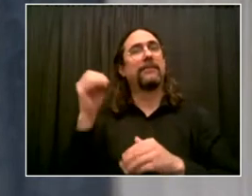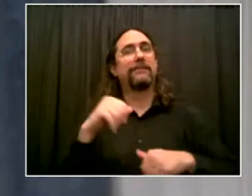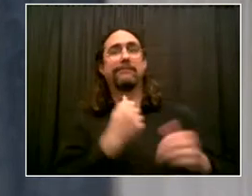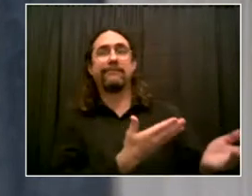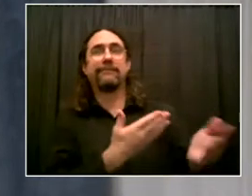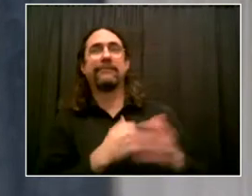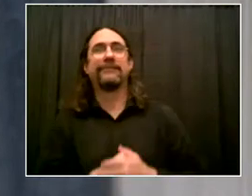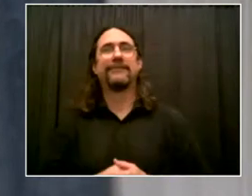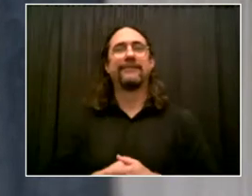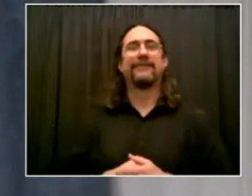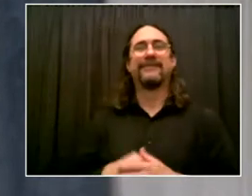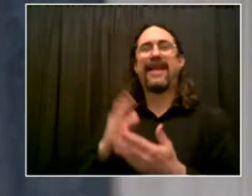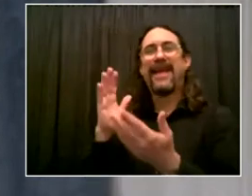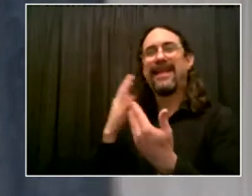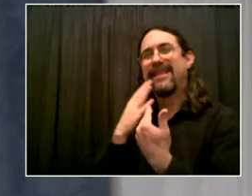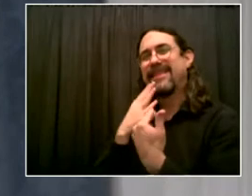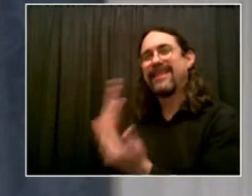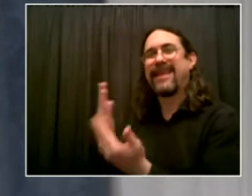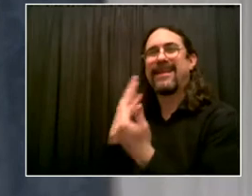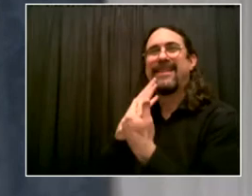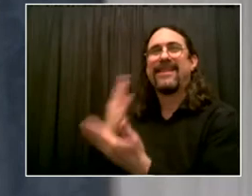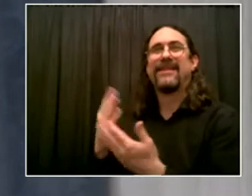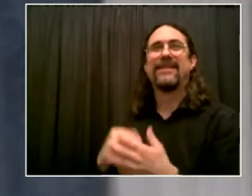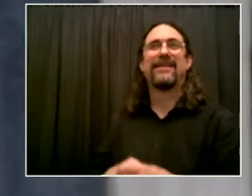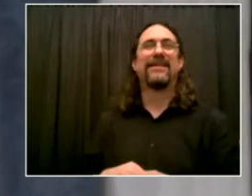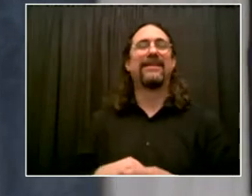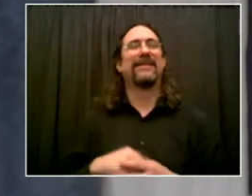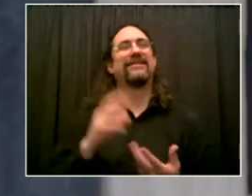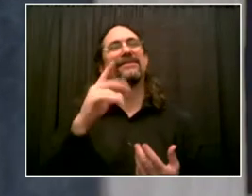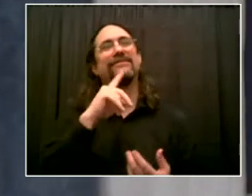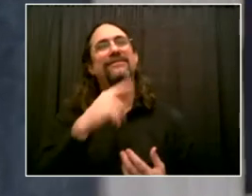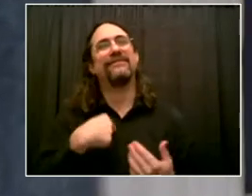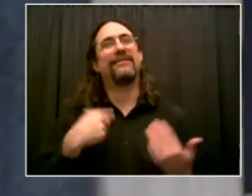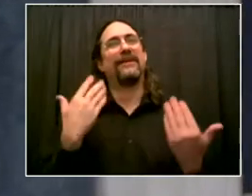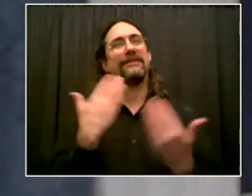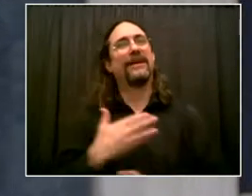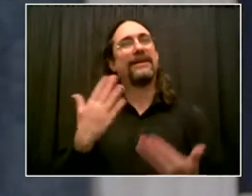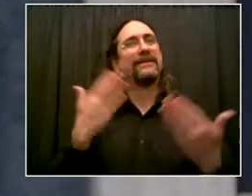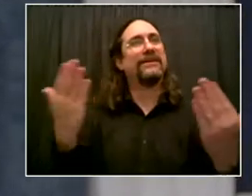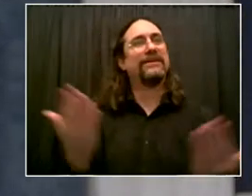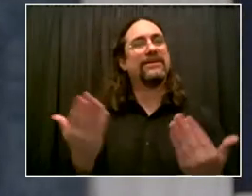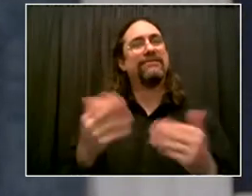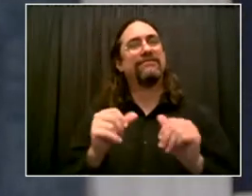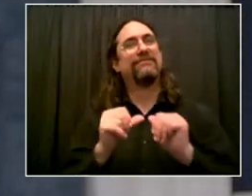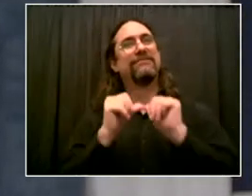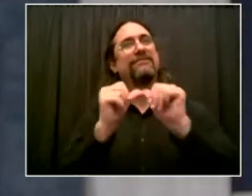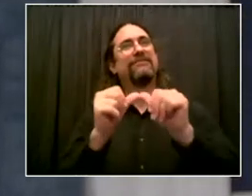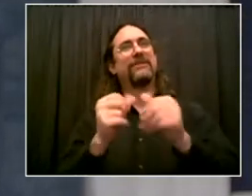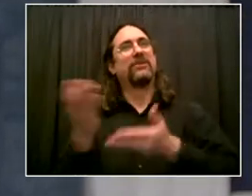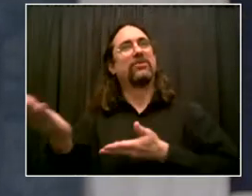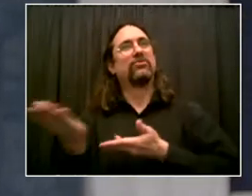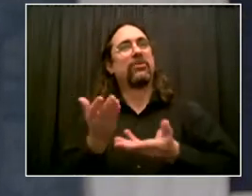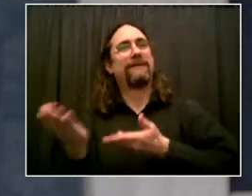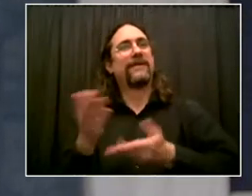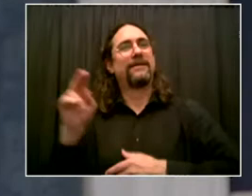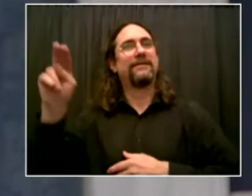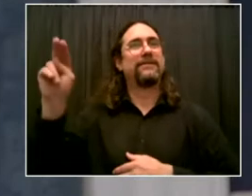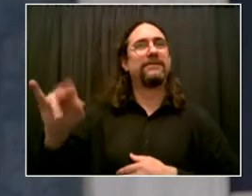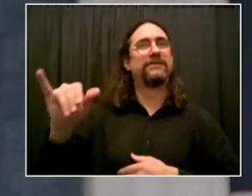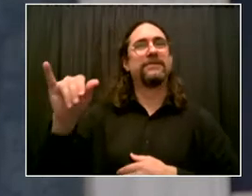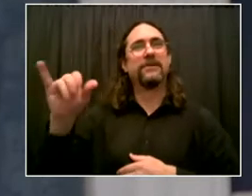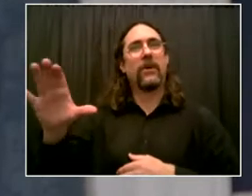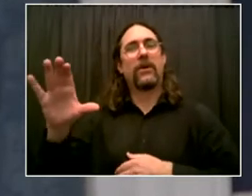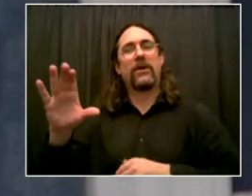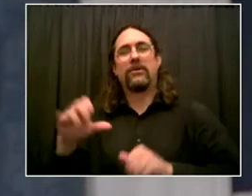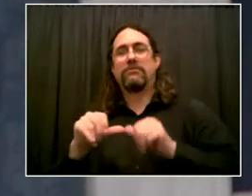to serve the City of New York and work together with you as we build a recovery for all of us. EDC is focused on bringing New York City